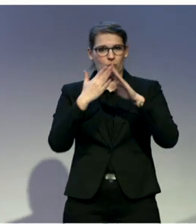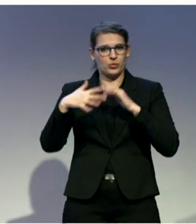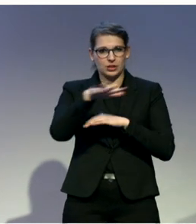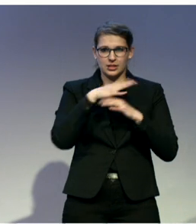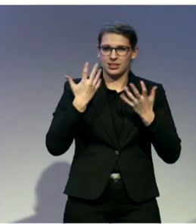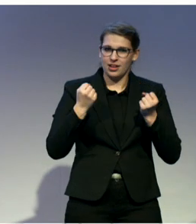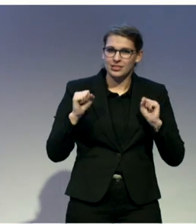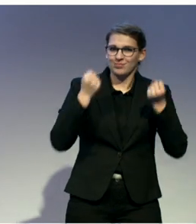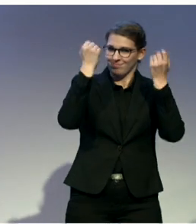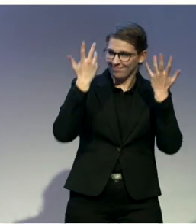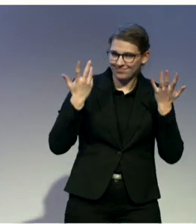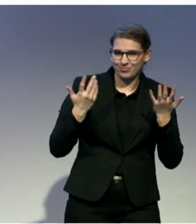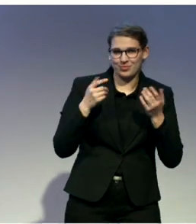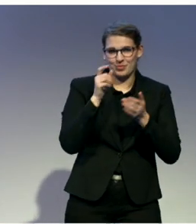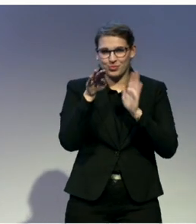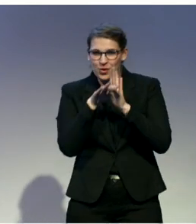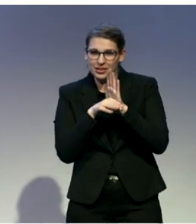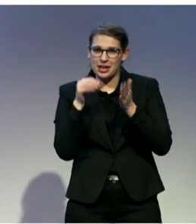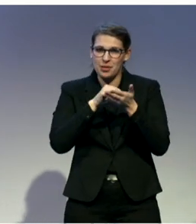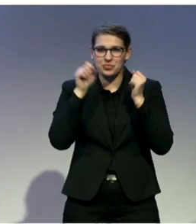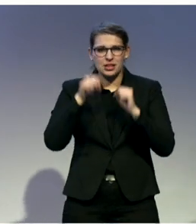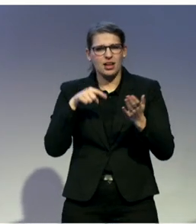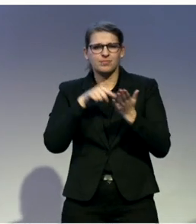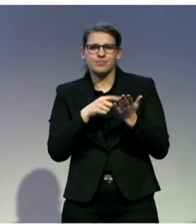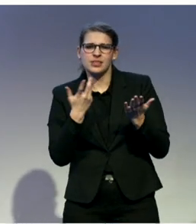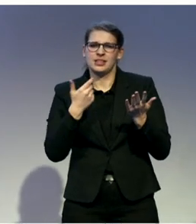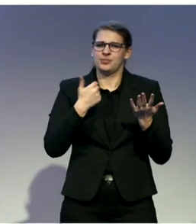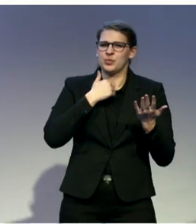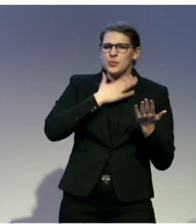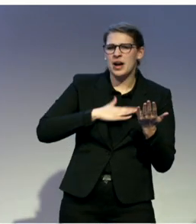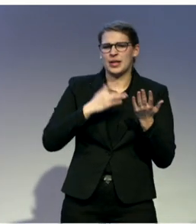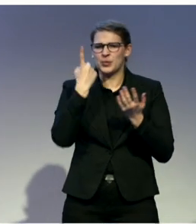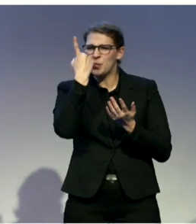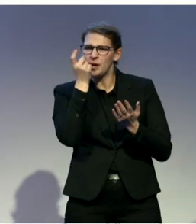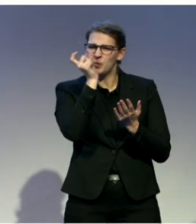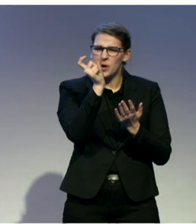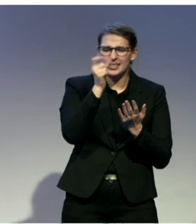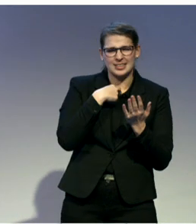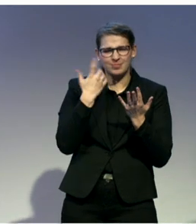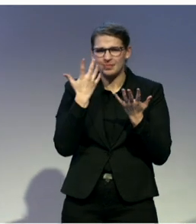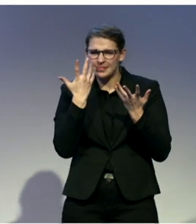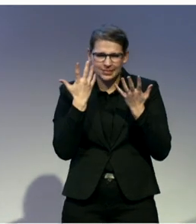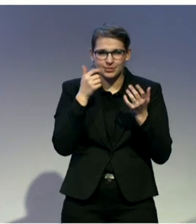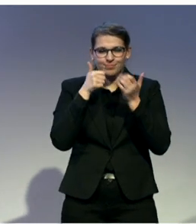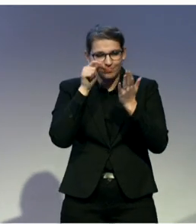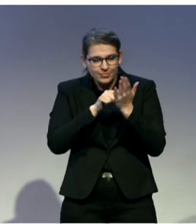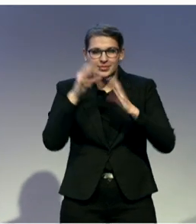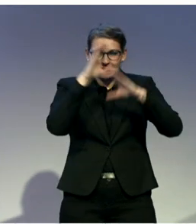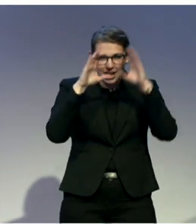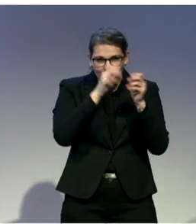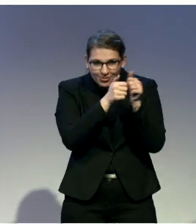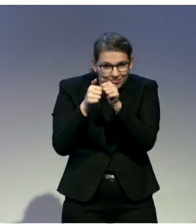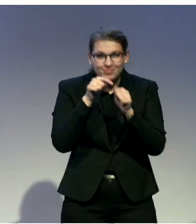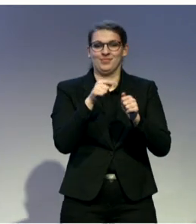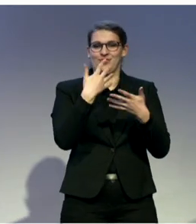signs either topic-based or by live search text-based. It has a tutorial for basic, intermediate,